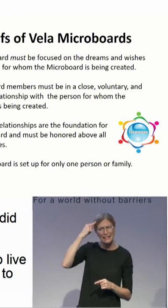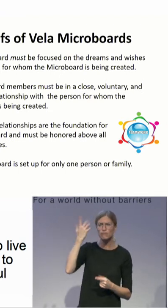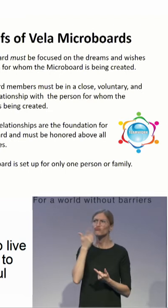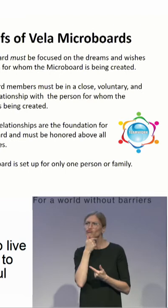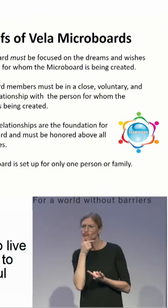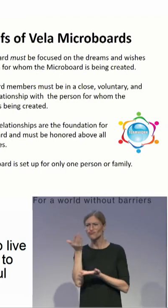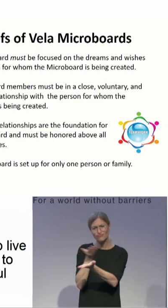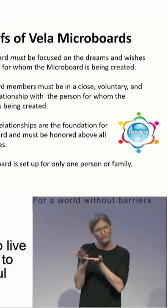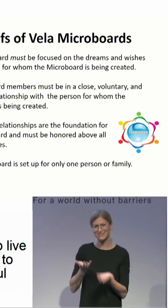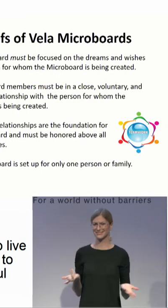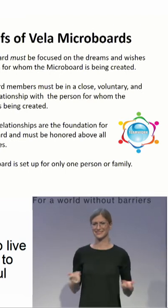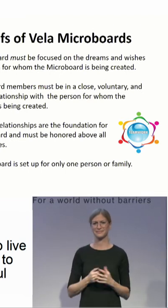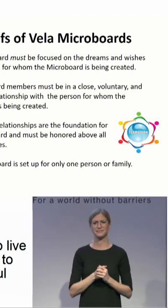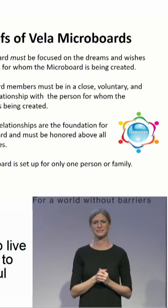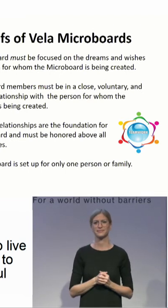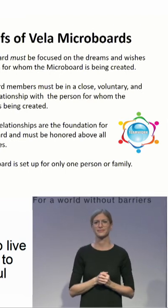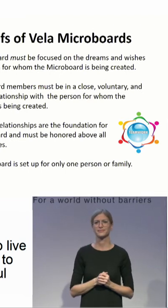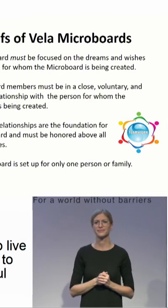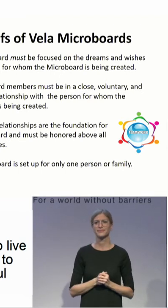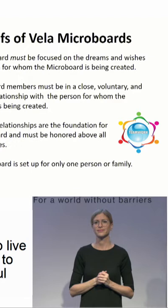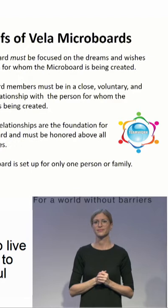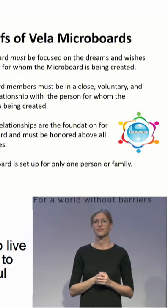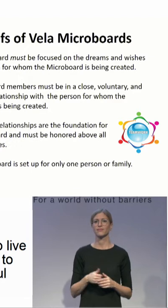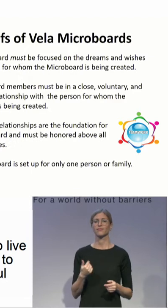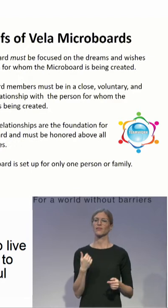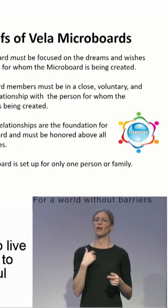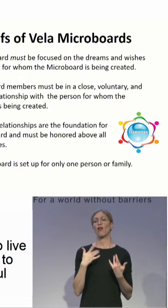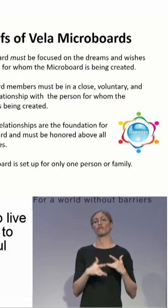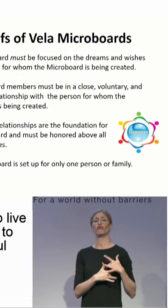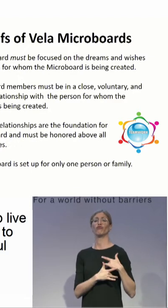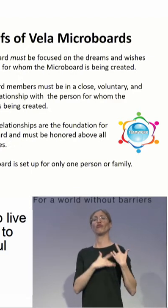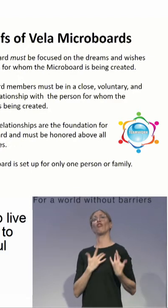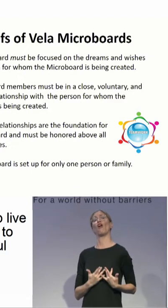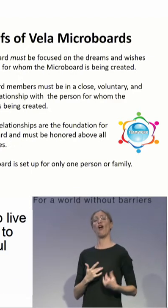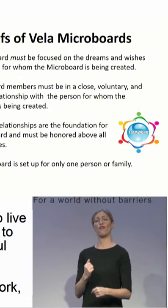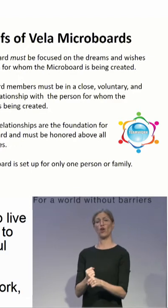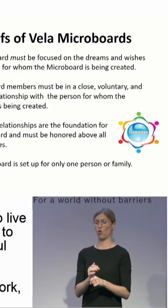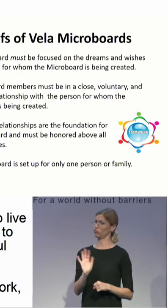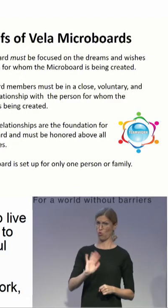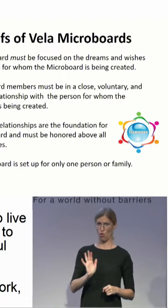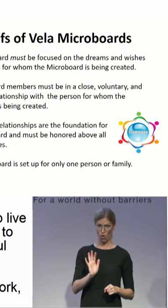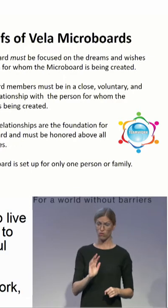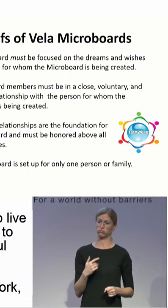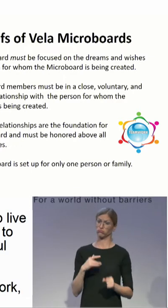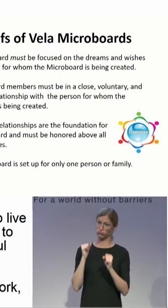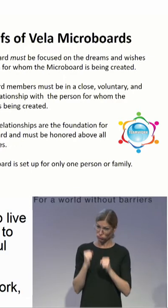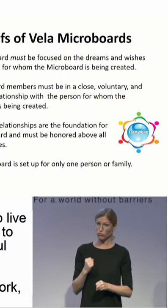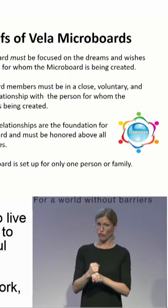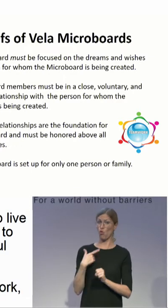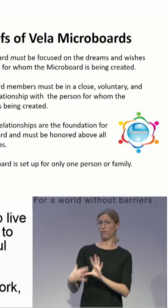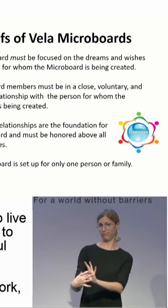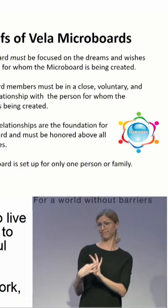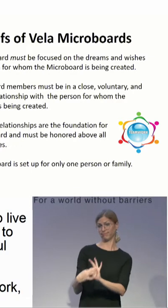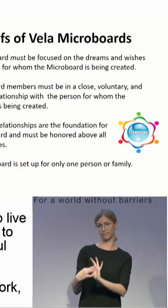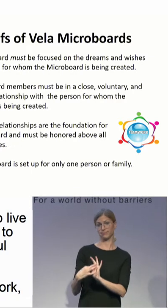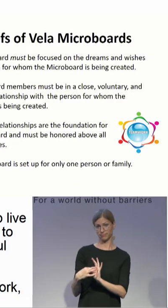it's actually a relationship where both parties feel they're giving and taking to and from the relationship. And they're the foundation that's critical for it. And